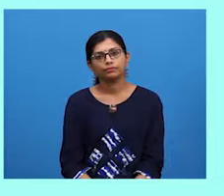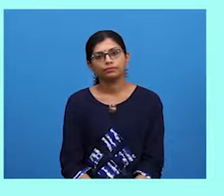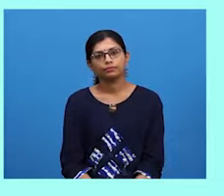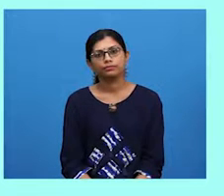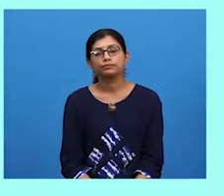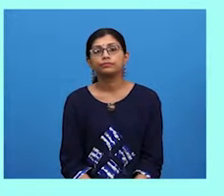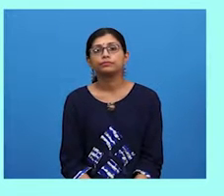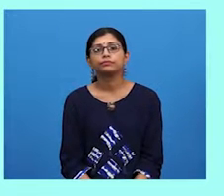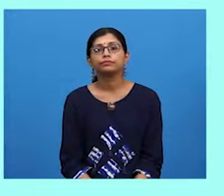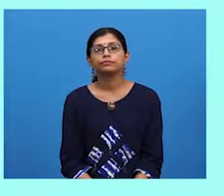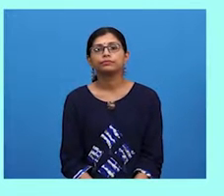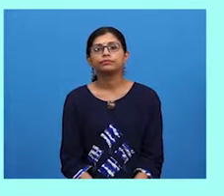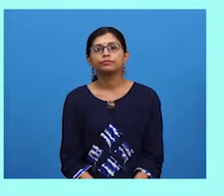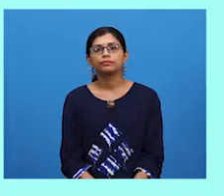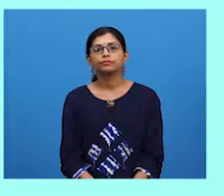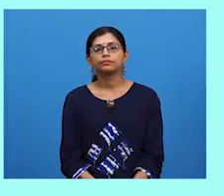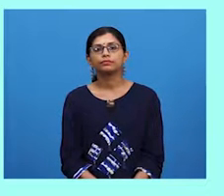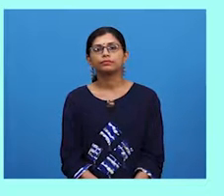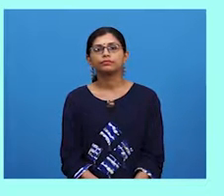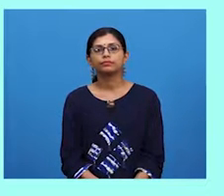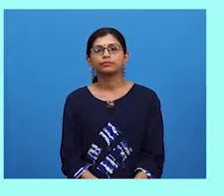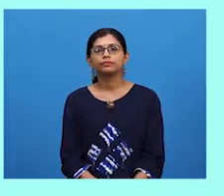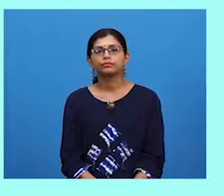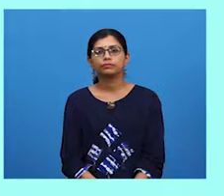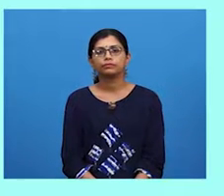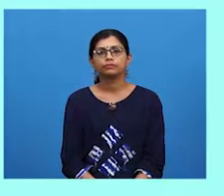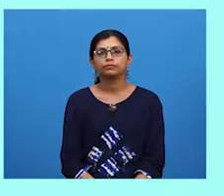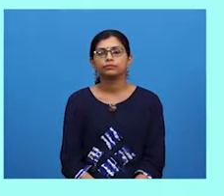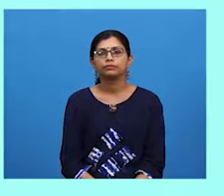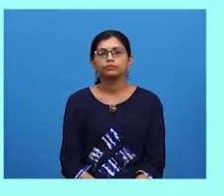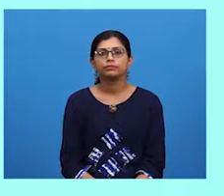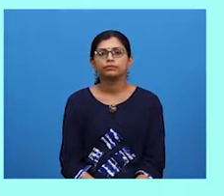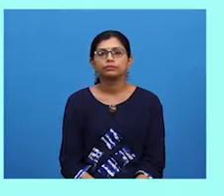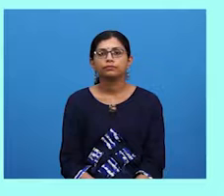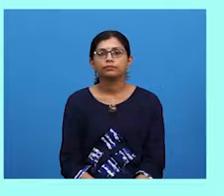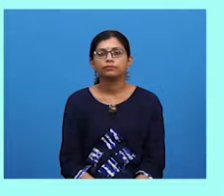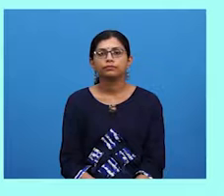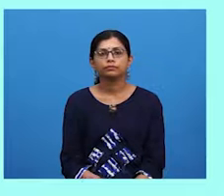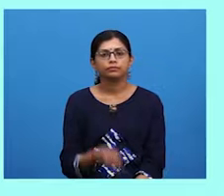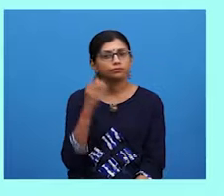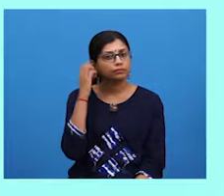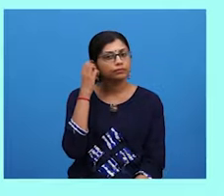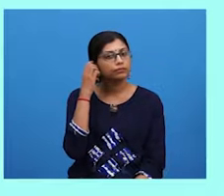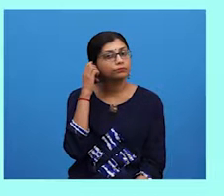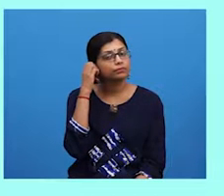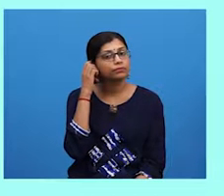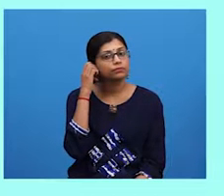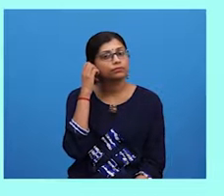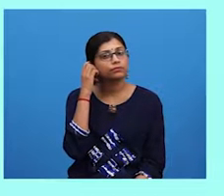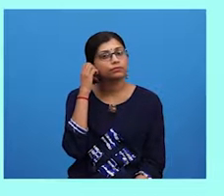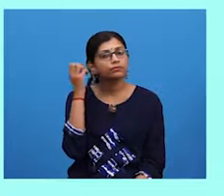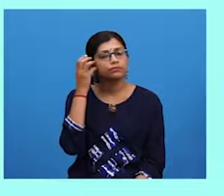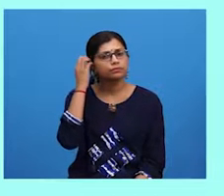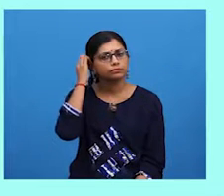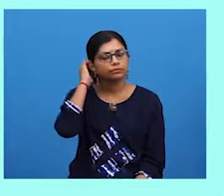In conclusion, this app is a very convenient app, as it gives clear information to